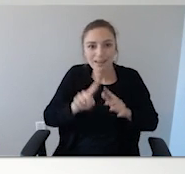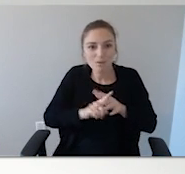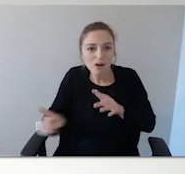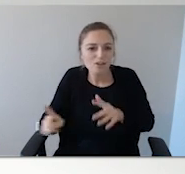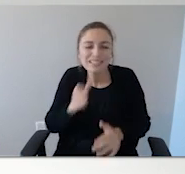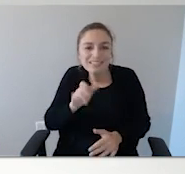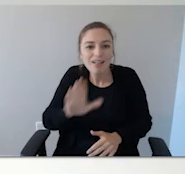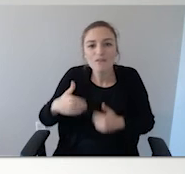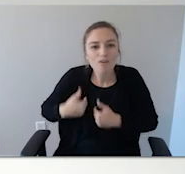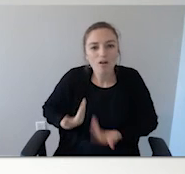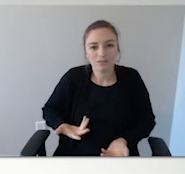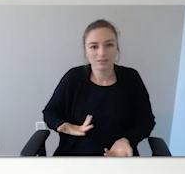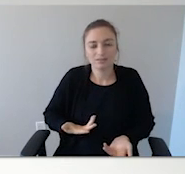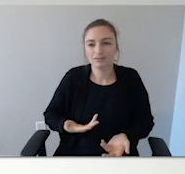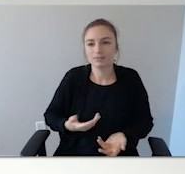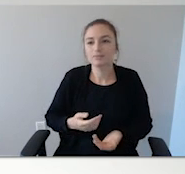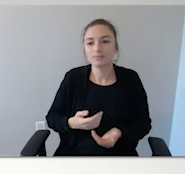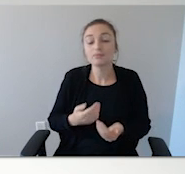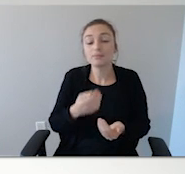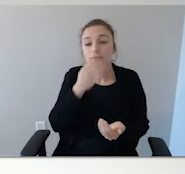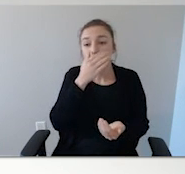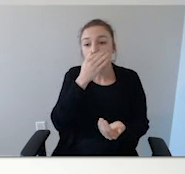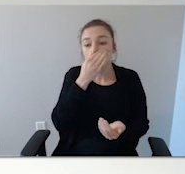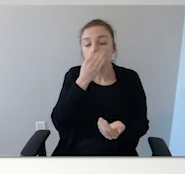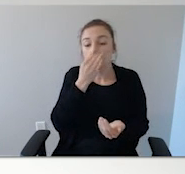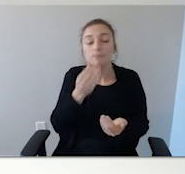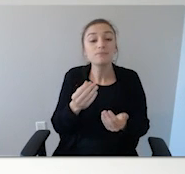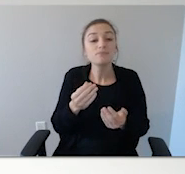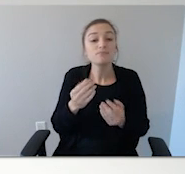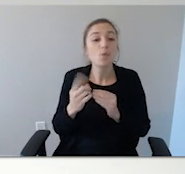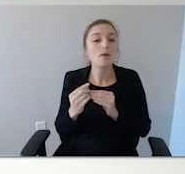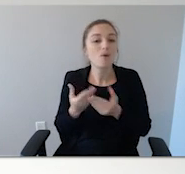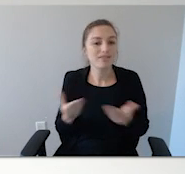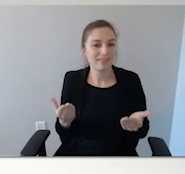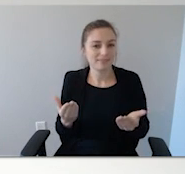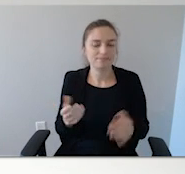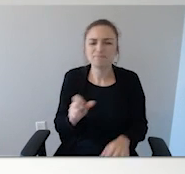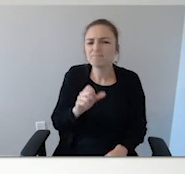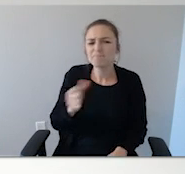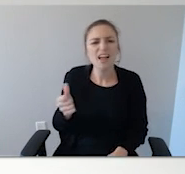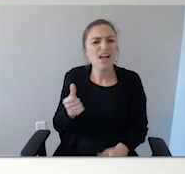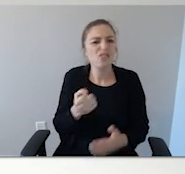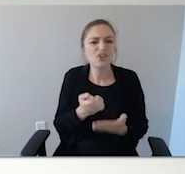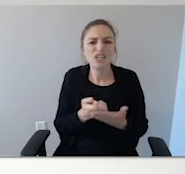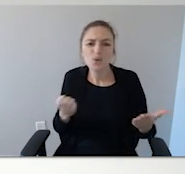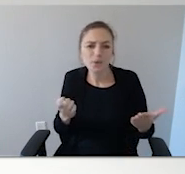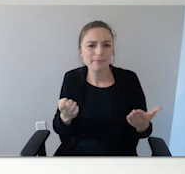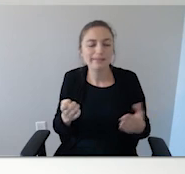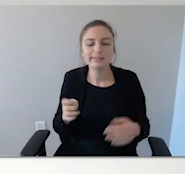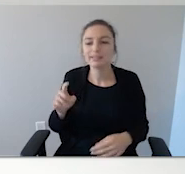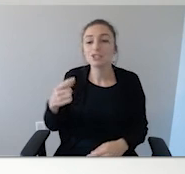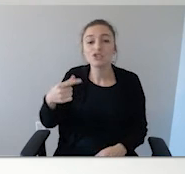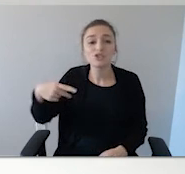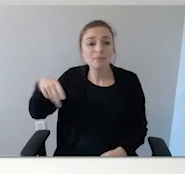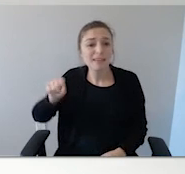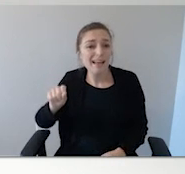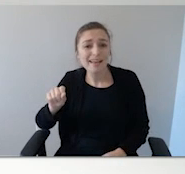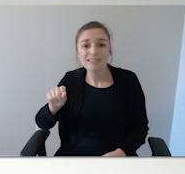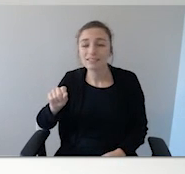projectlifesaverinternational.org. One other thing, there are other devices, the GPS devices.